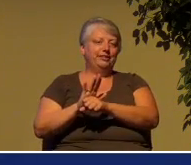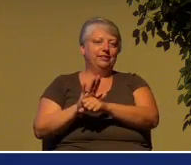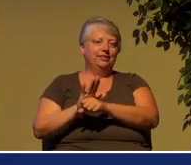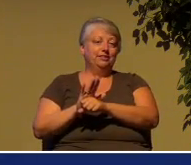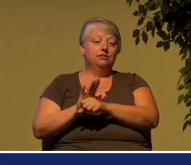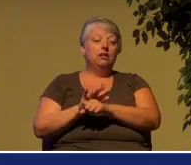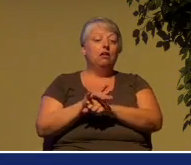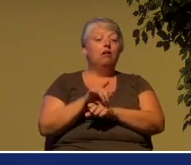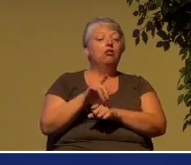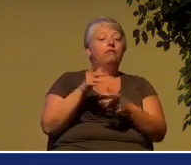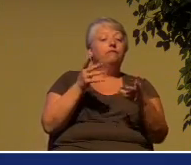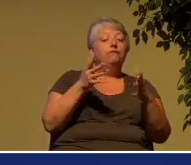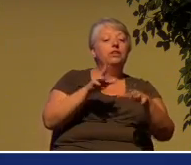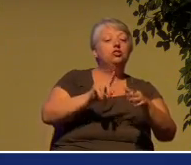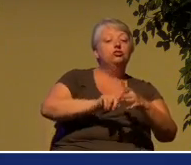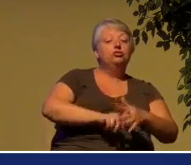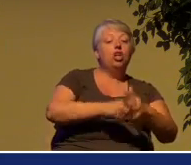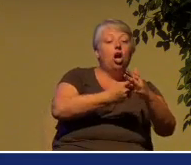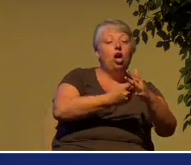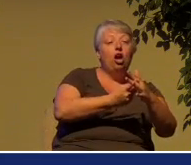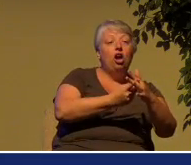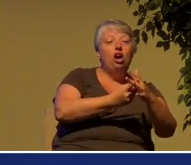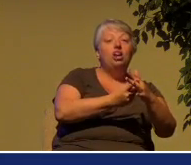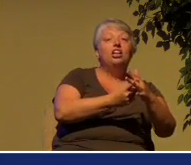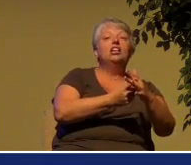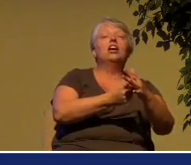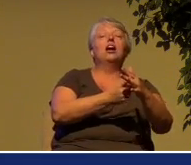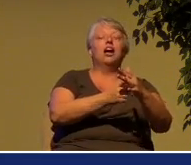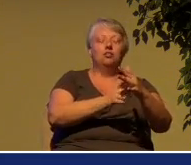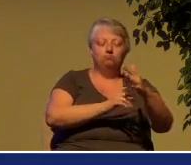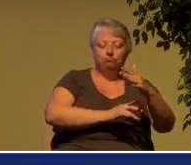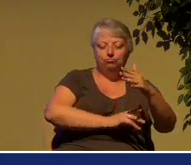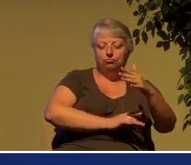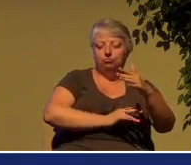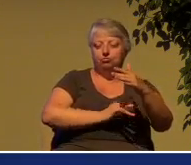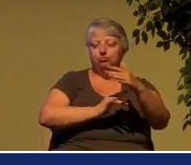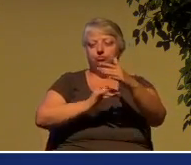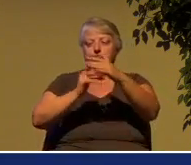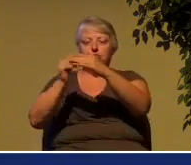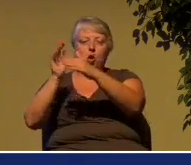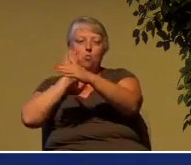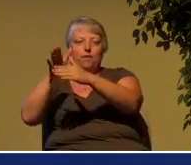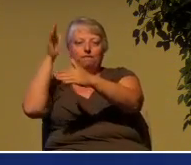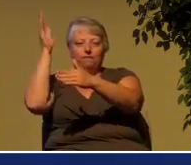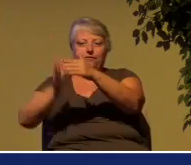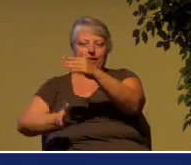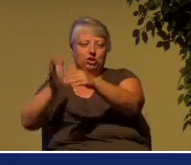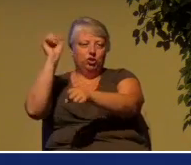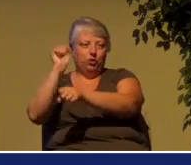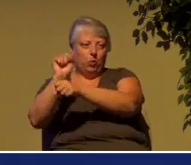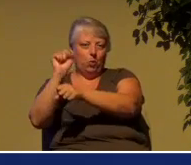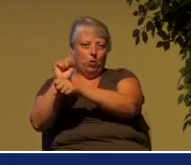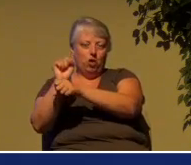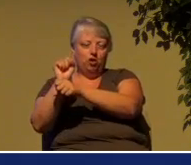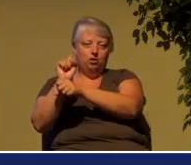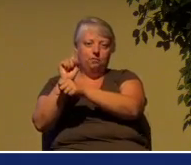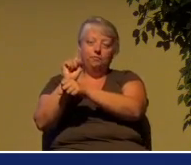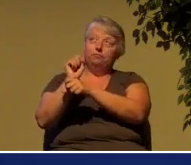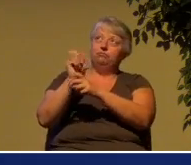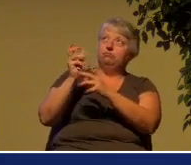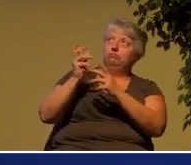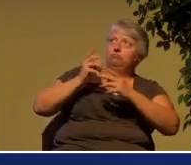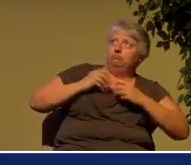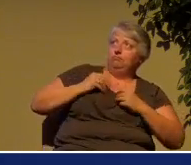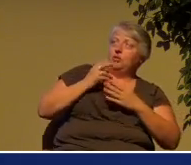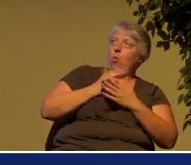begun in you, he will bring to completion. And the Holy Spirit takes the inheritance that we have in Christ,